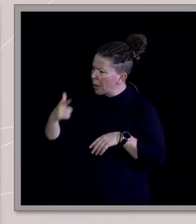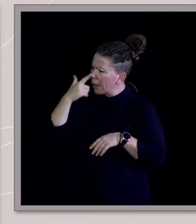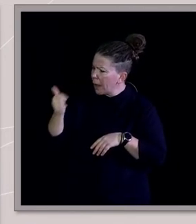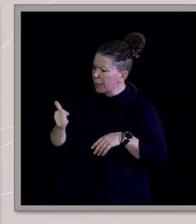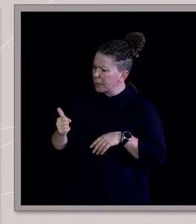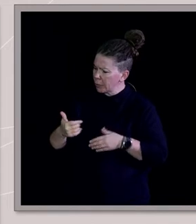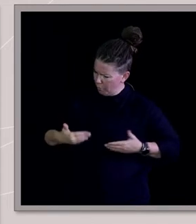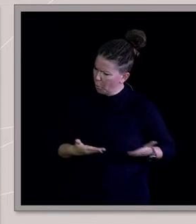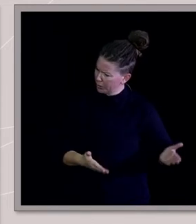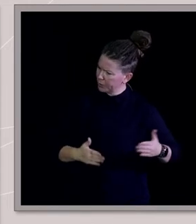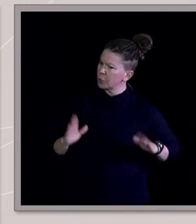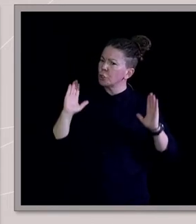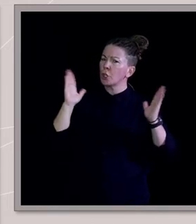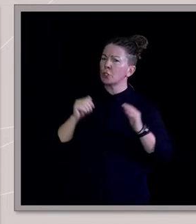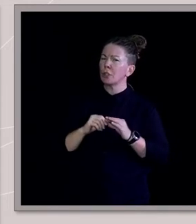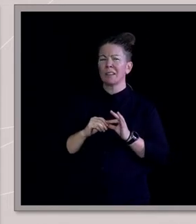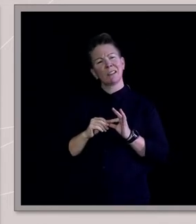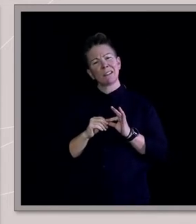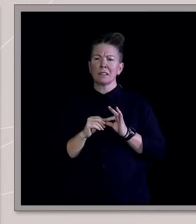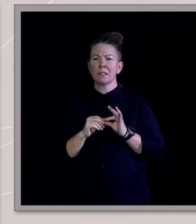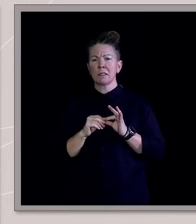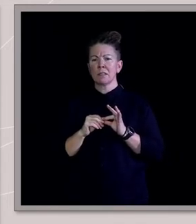true church. I was like, hmm,